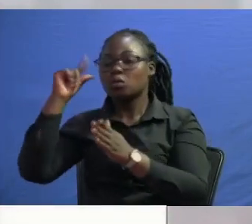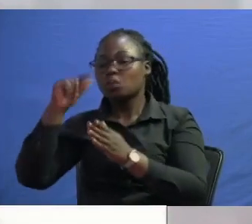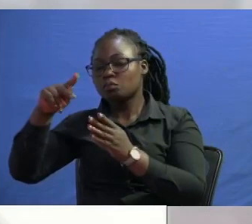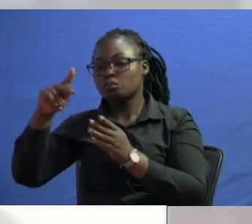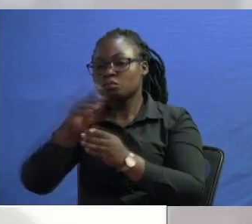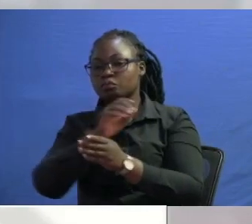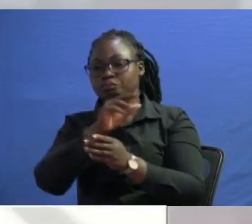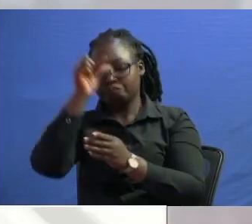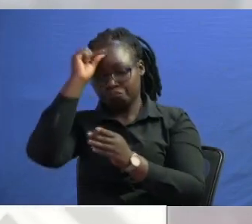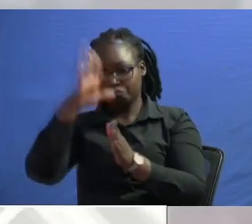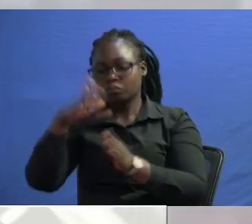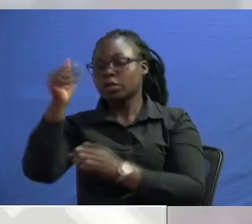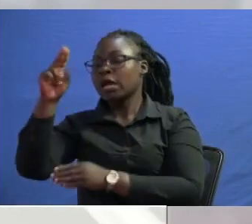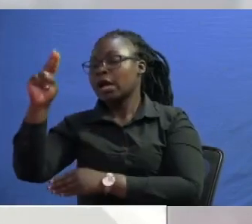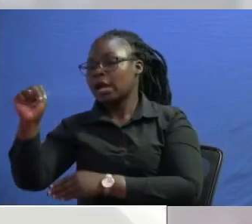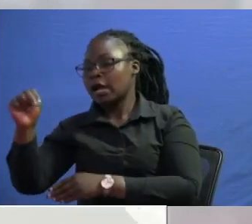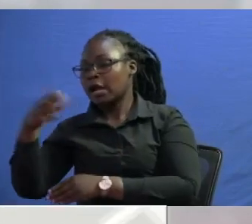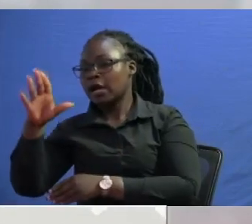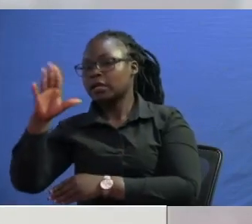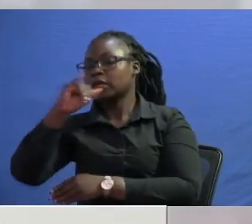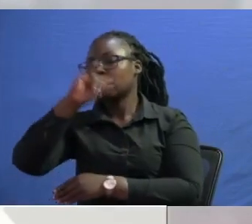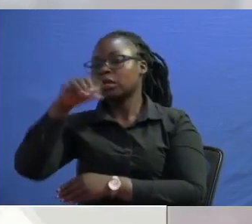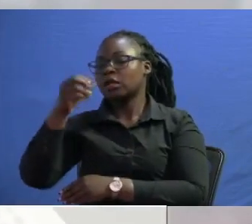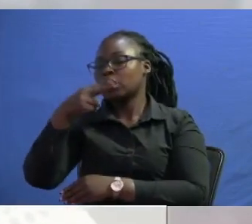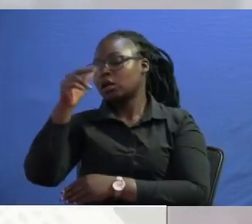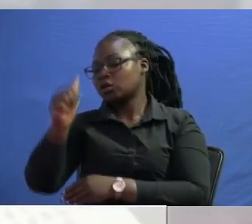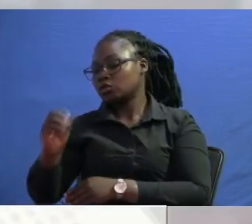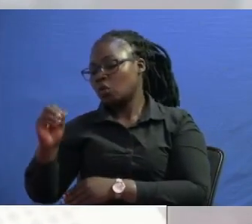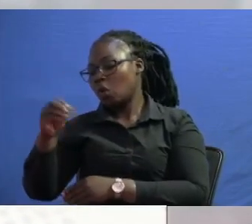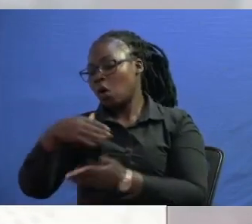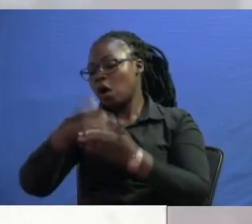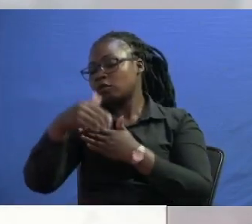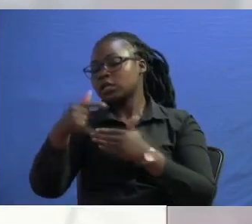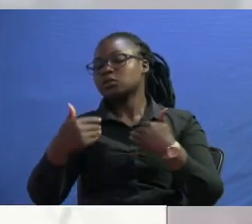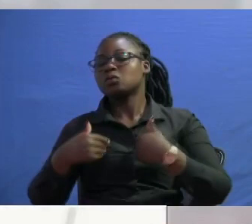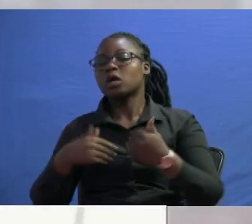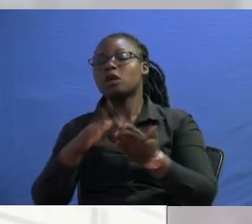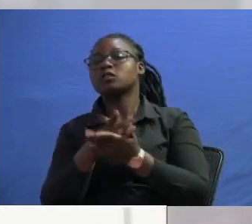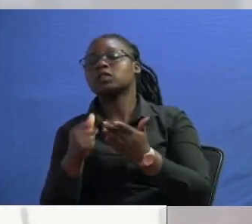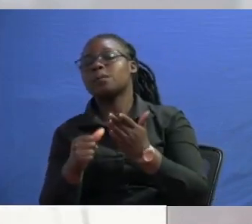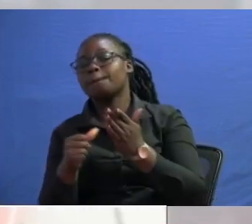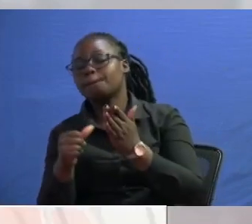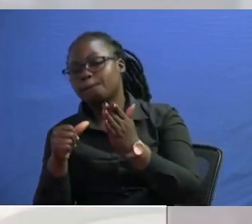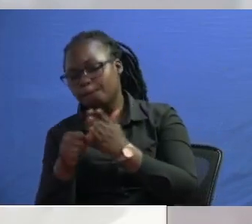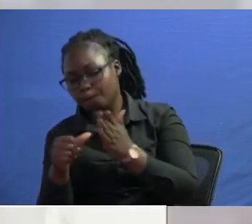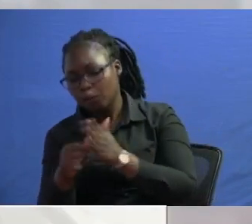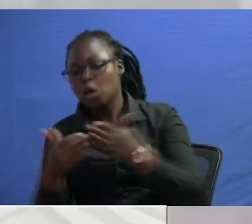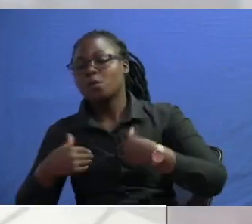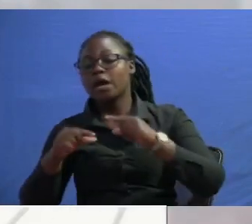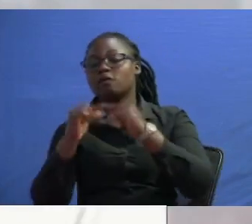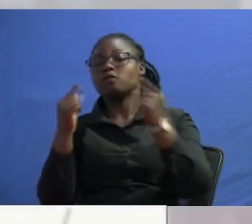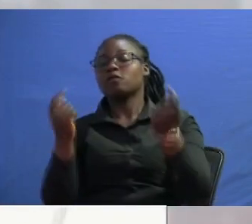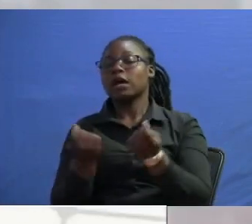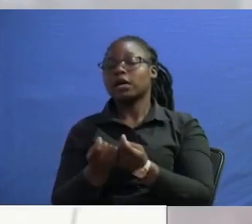is ali joho and um after the endorsement there has been some sort of fraction there is a team that